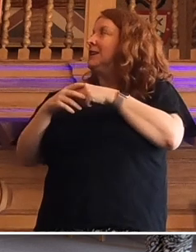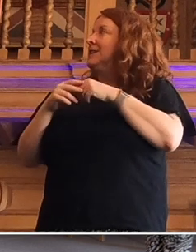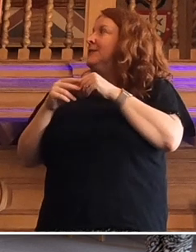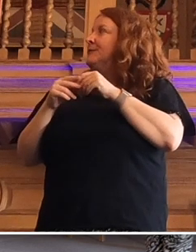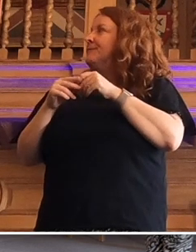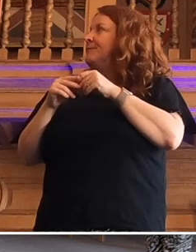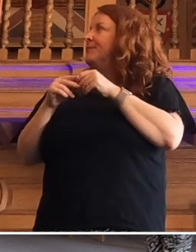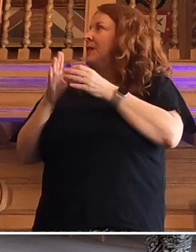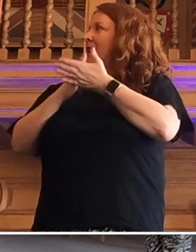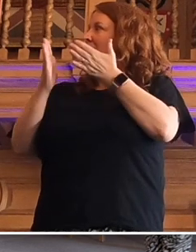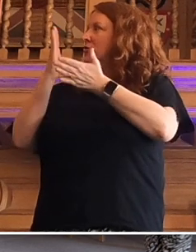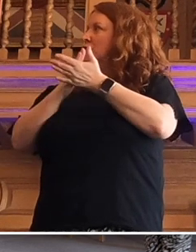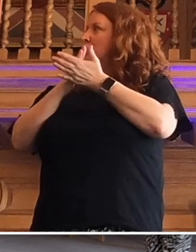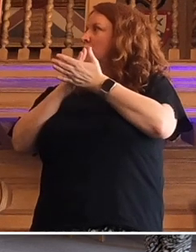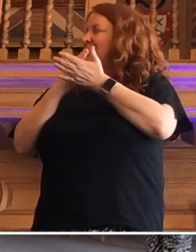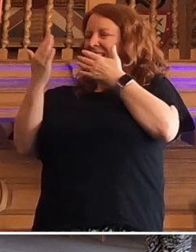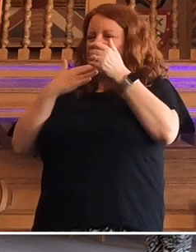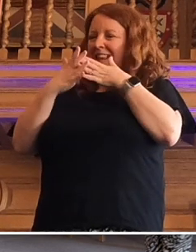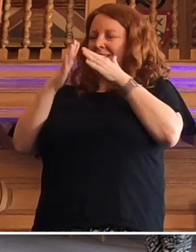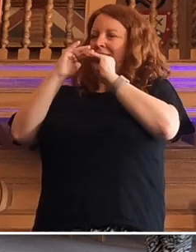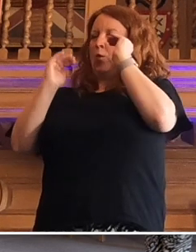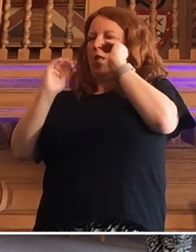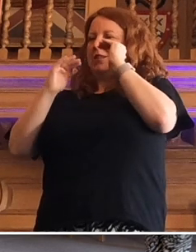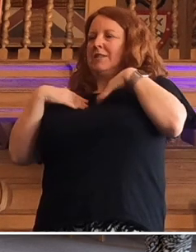Ensure that children have the best start possible.